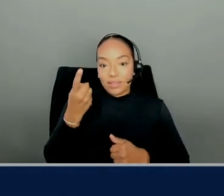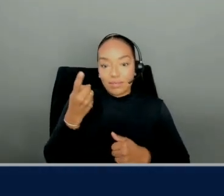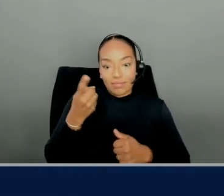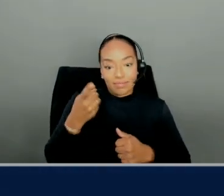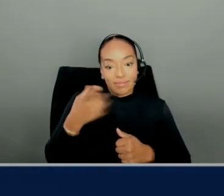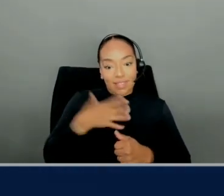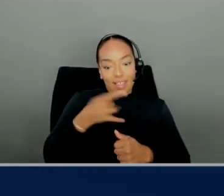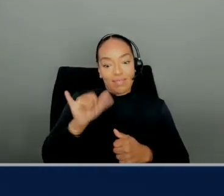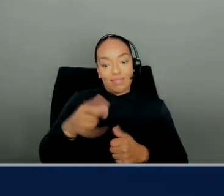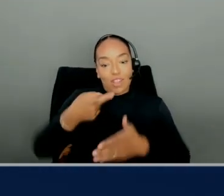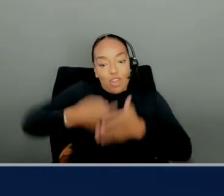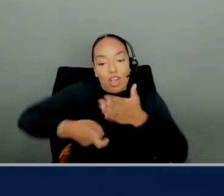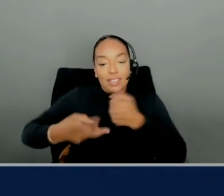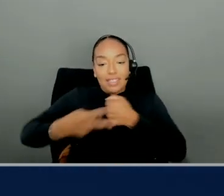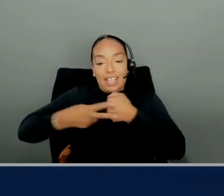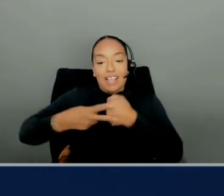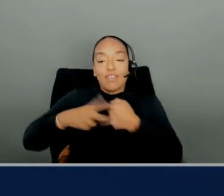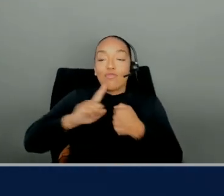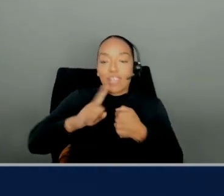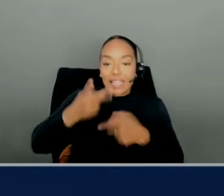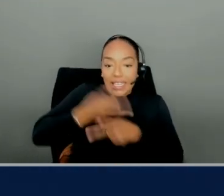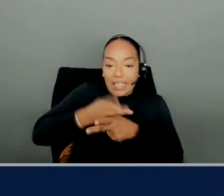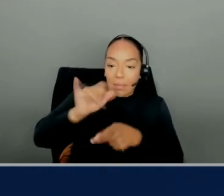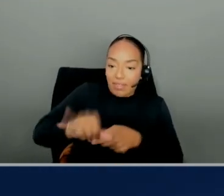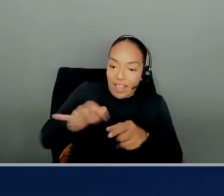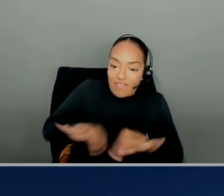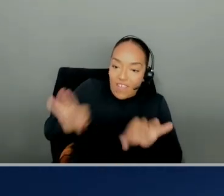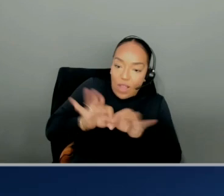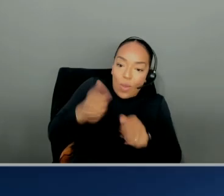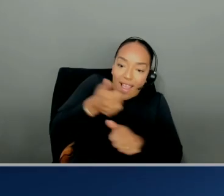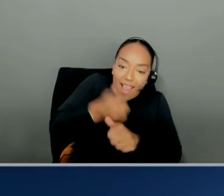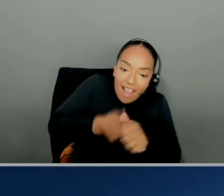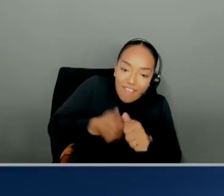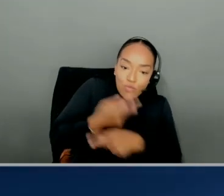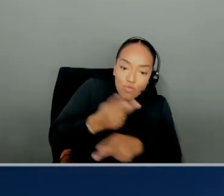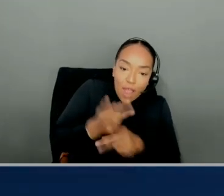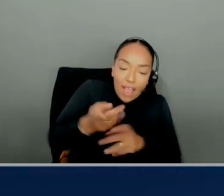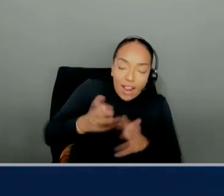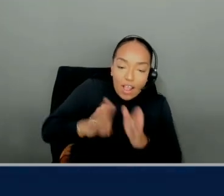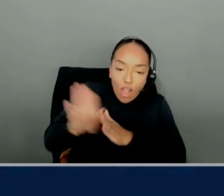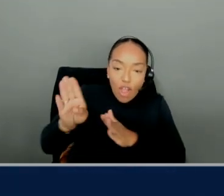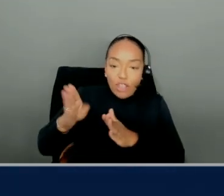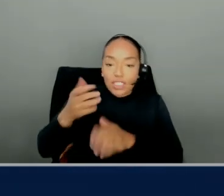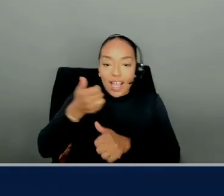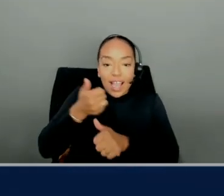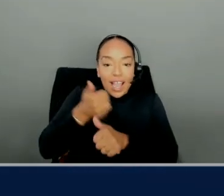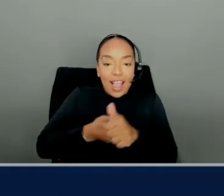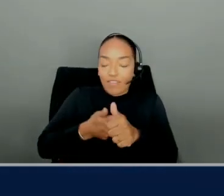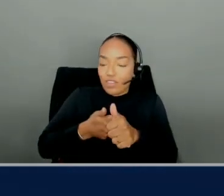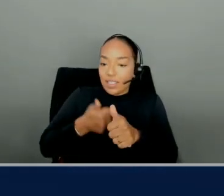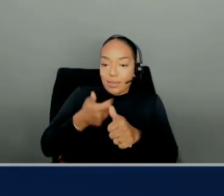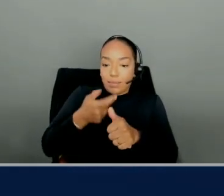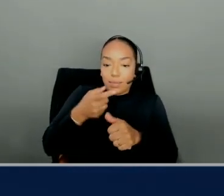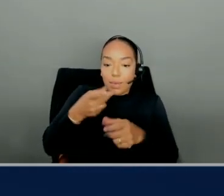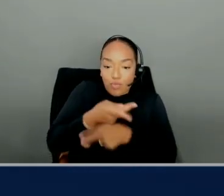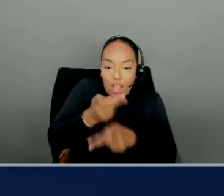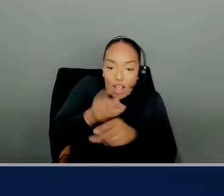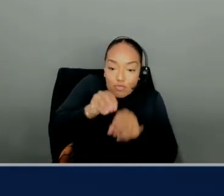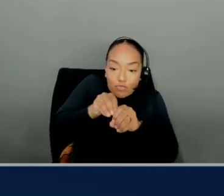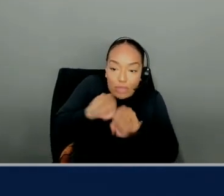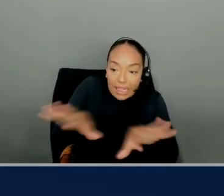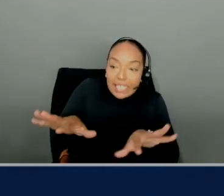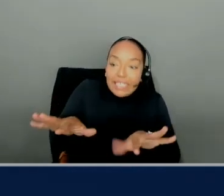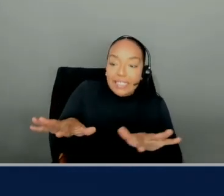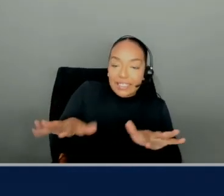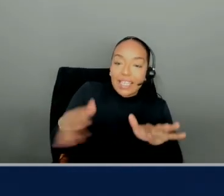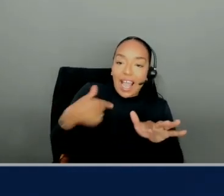representation of how we keep that value with every product launch, every product release from the service teams. Yeah, totally. exciting. I do think we have a live